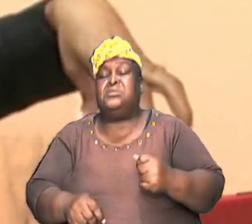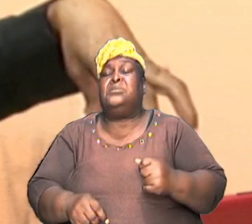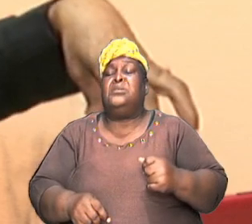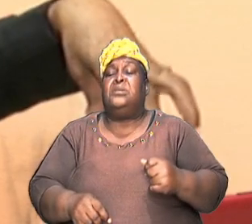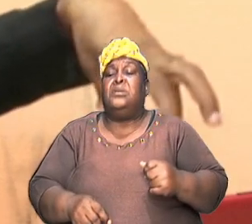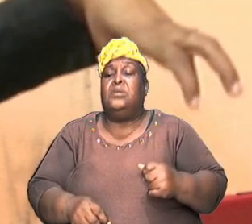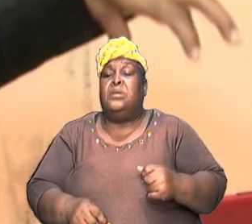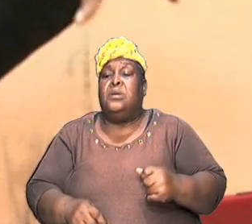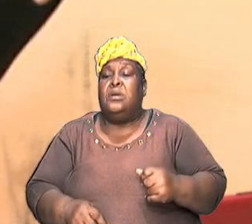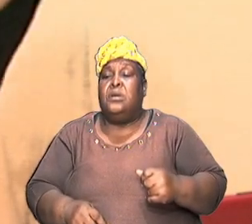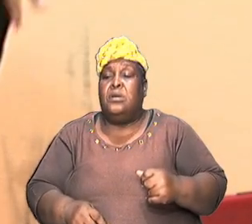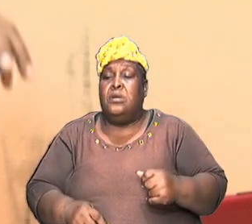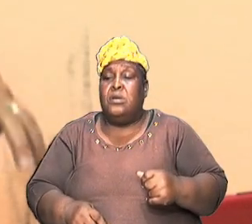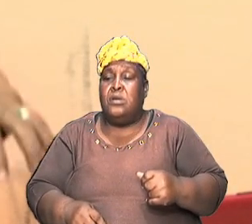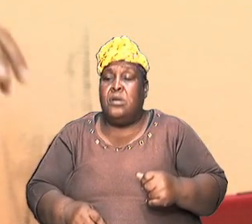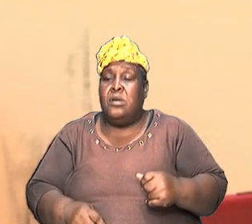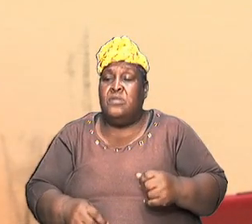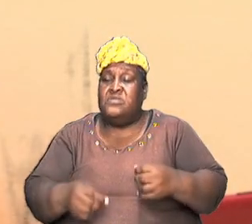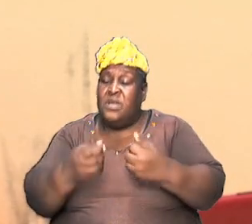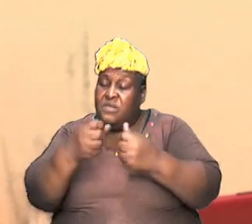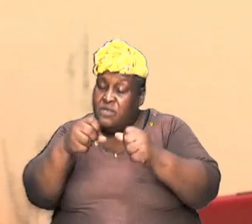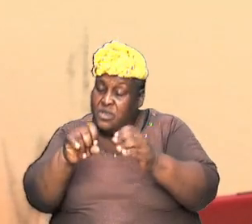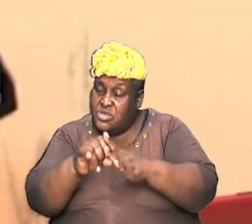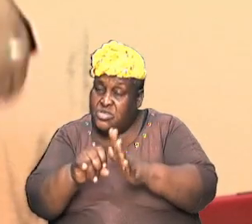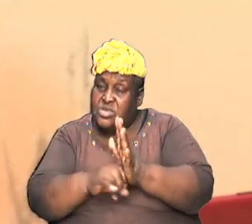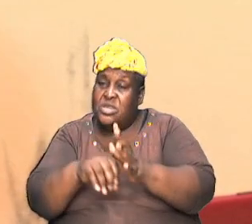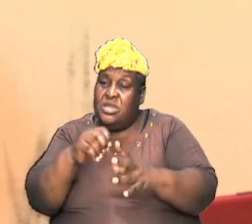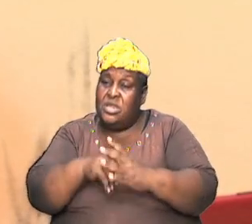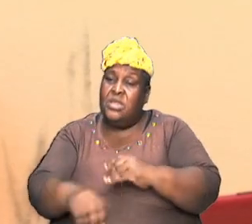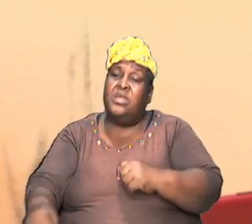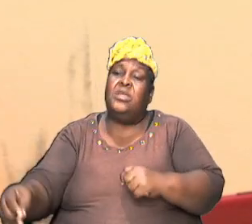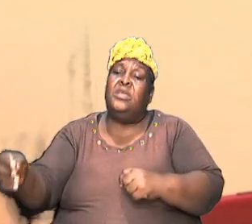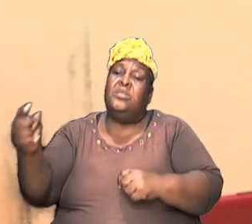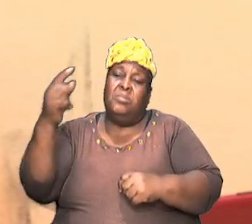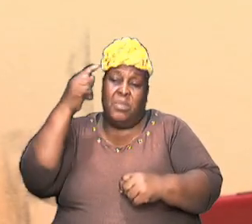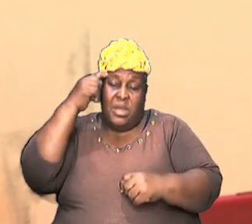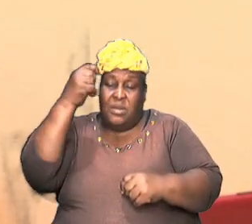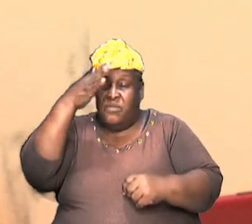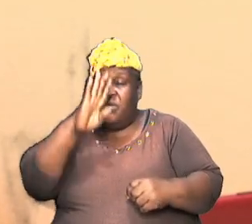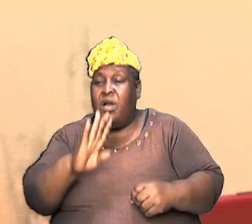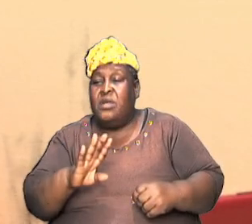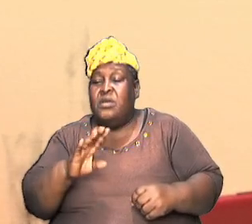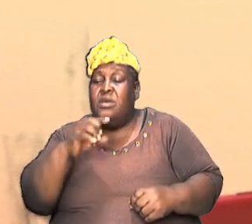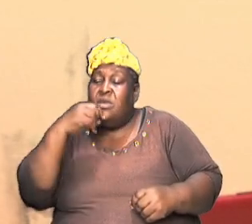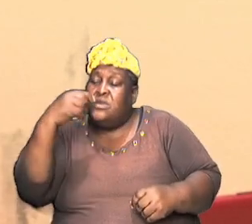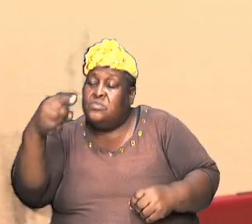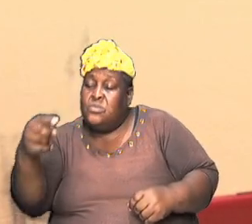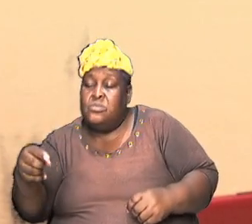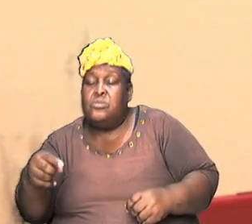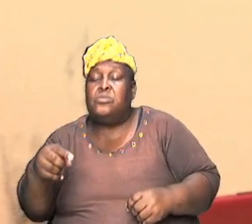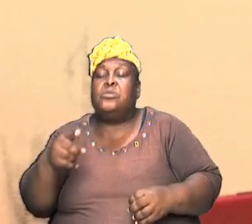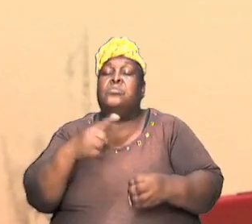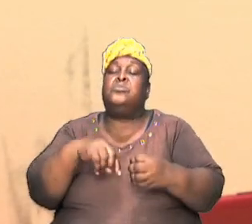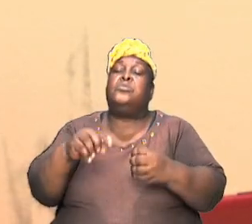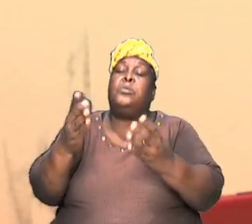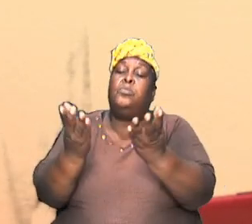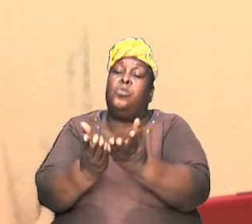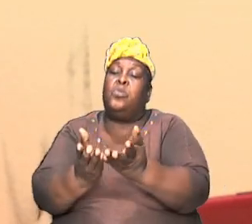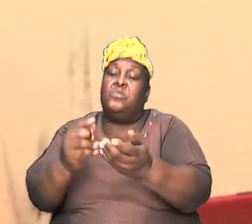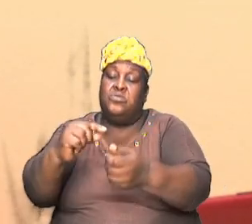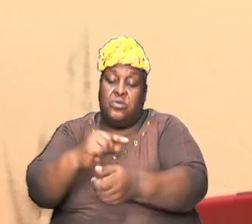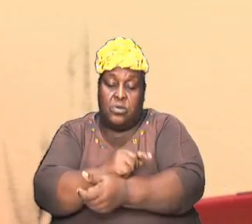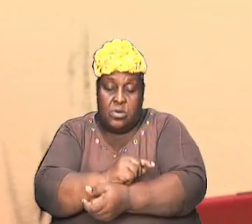mind of God and that was spoken about from in the book of Genesis I am going to ask us